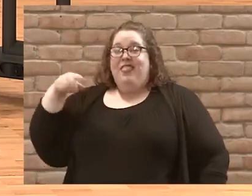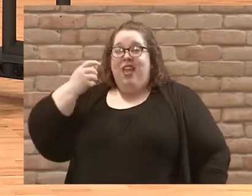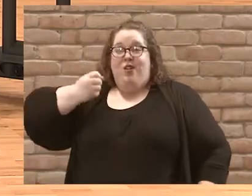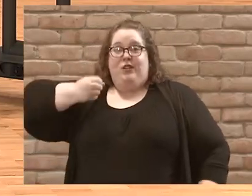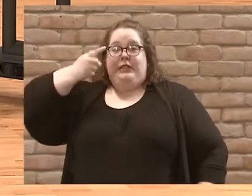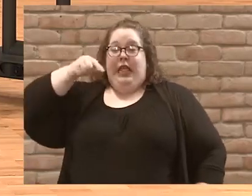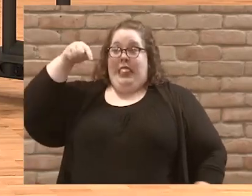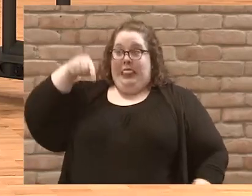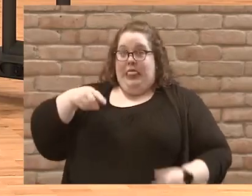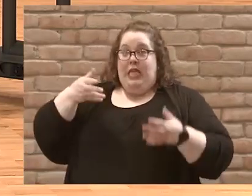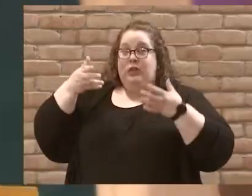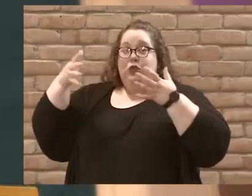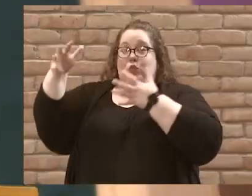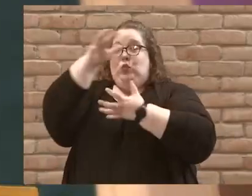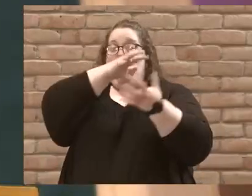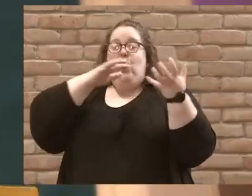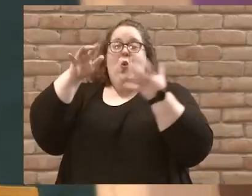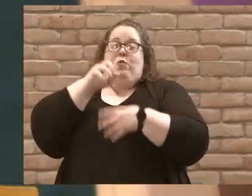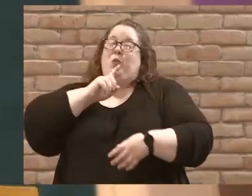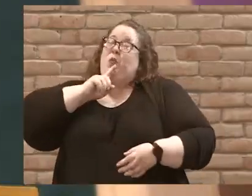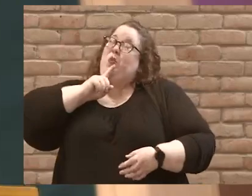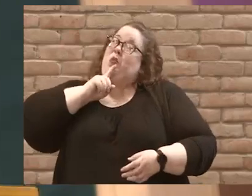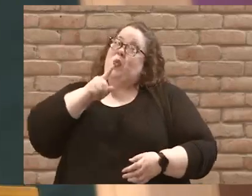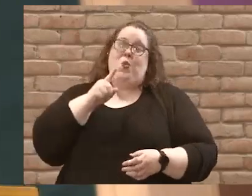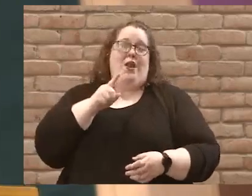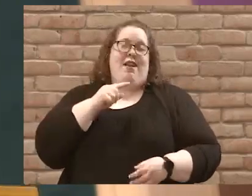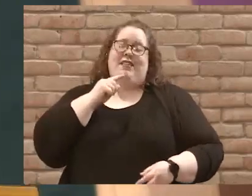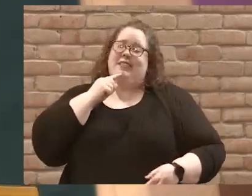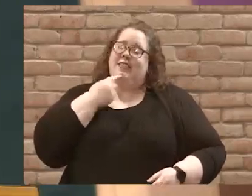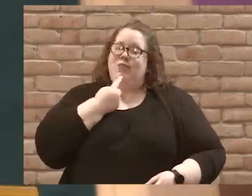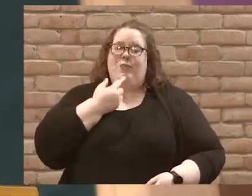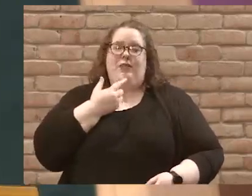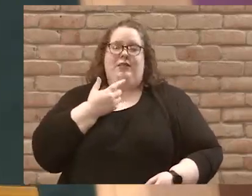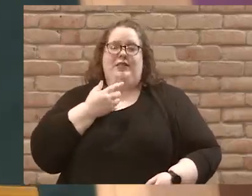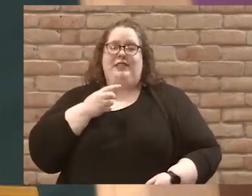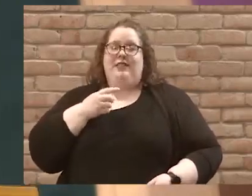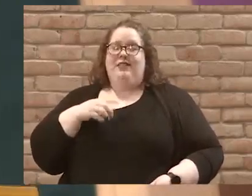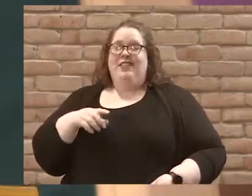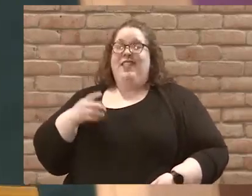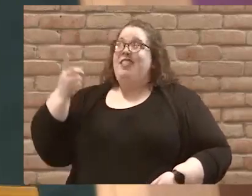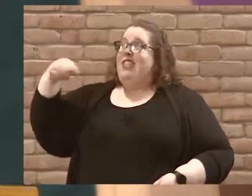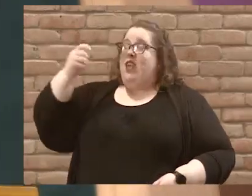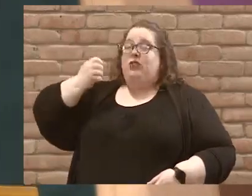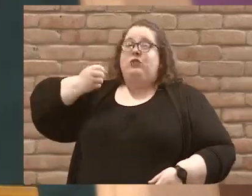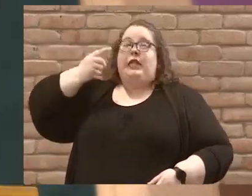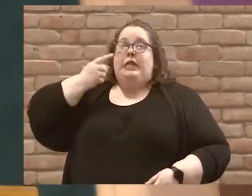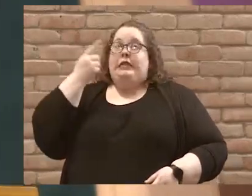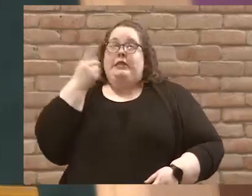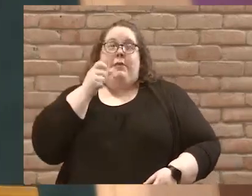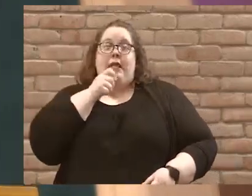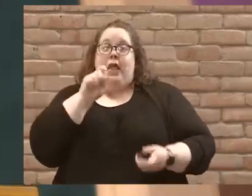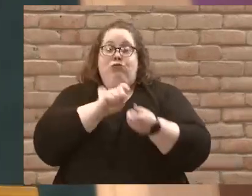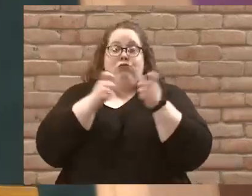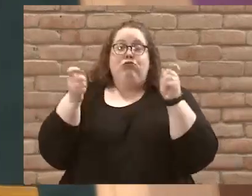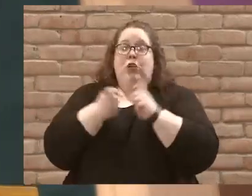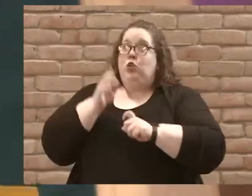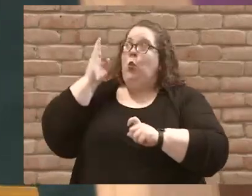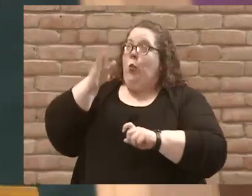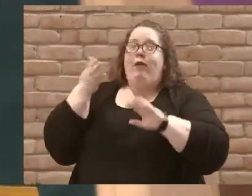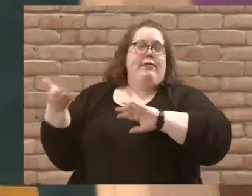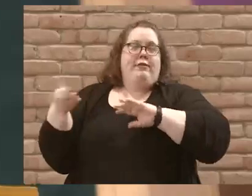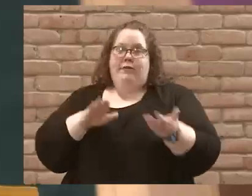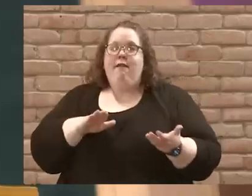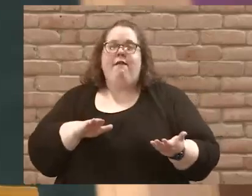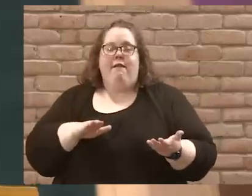storm is the real deal. They understand that if something doesn't change, they are going to lose their lives. They